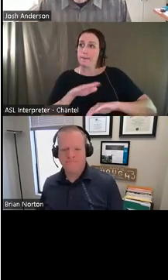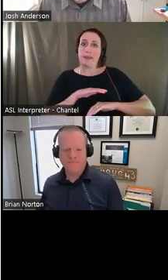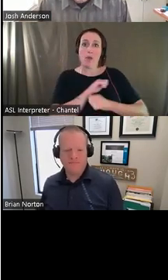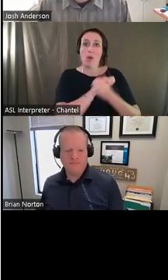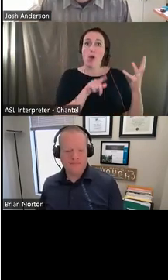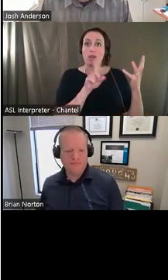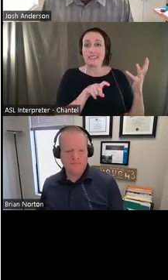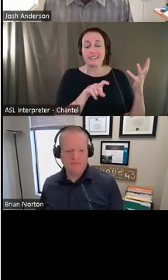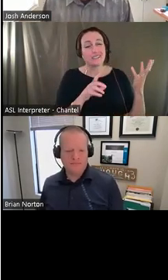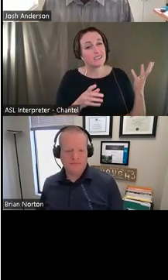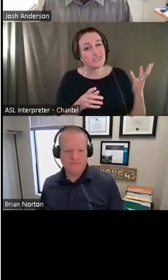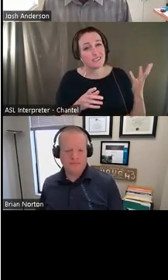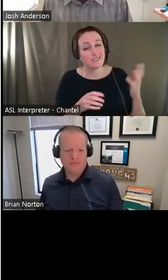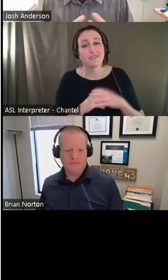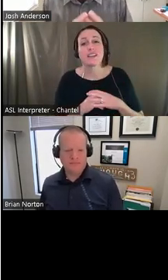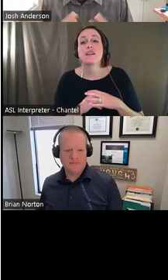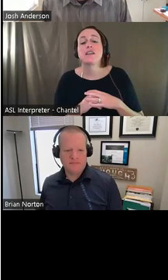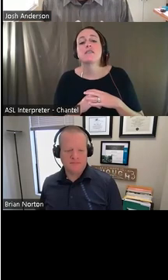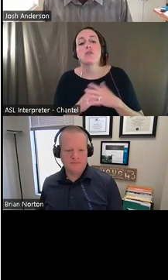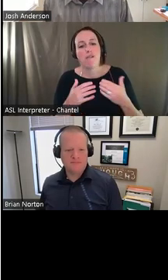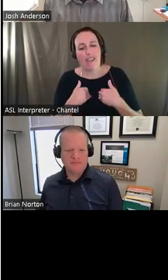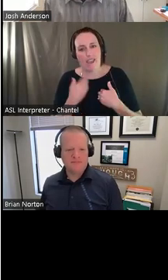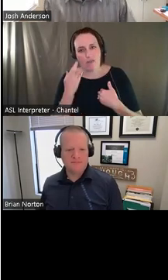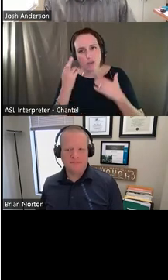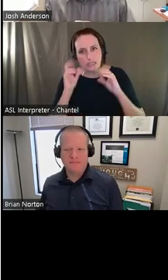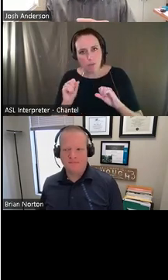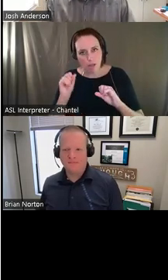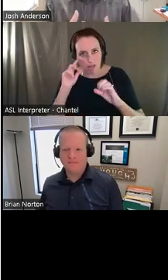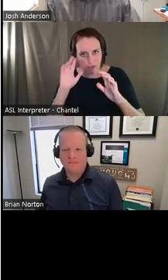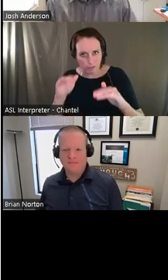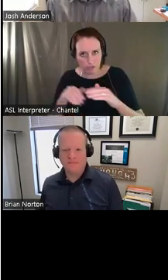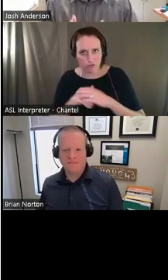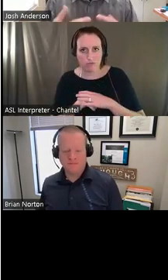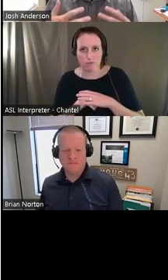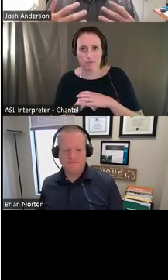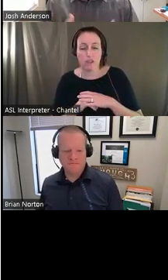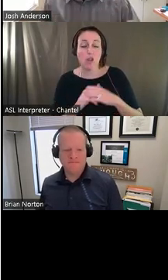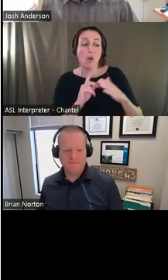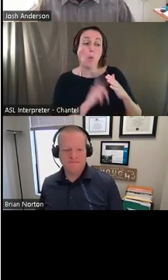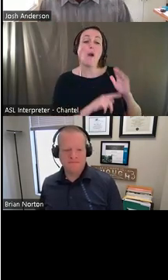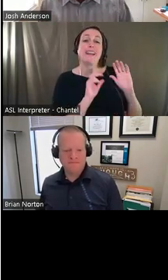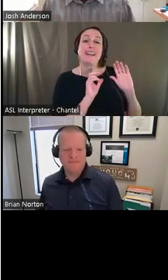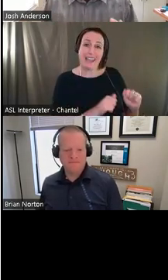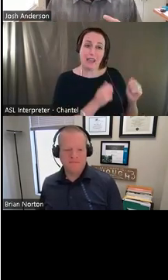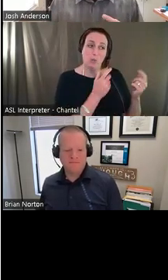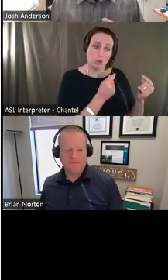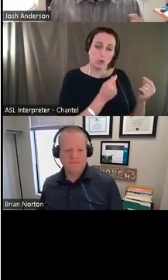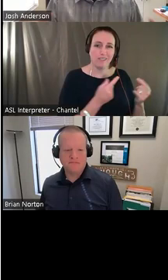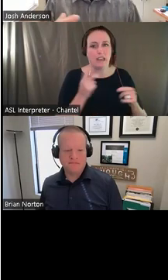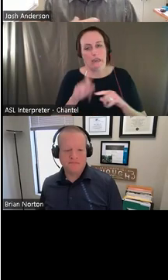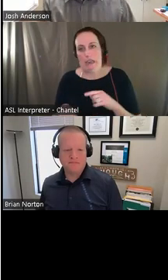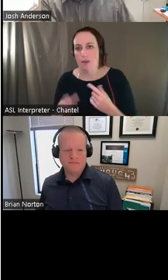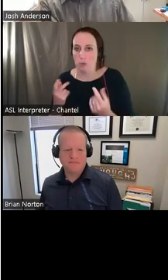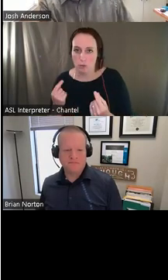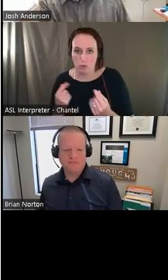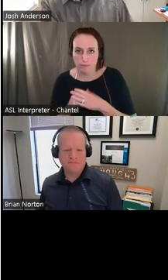the kind of best thing, but really just set those reasonable expectations of what can be done, what can't be done, and maybe